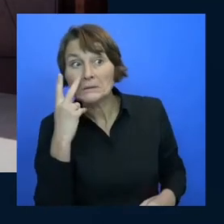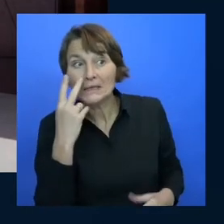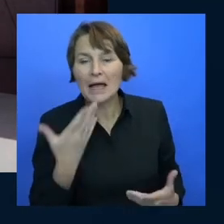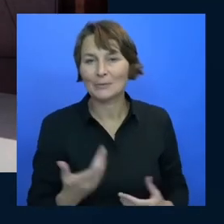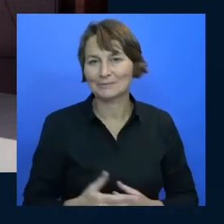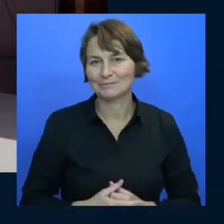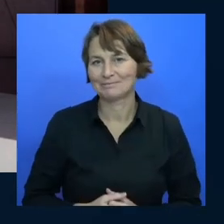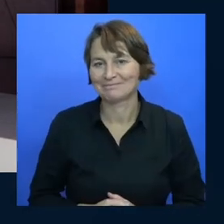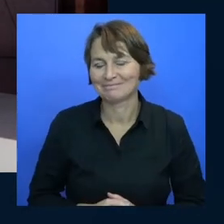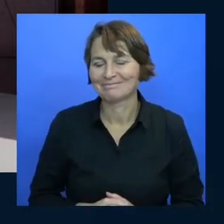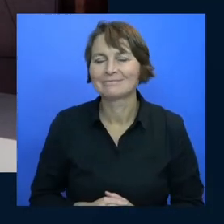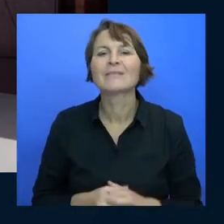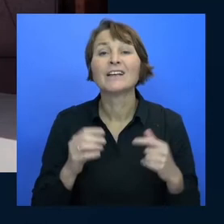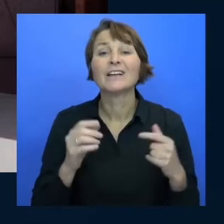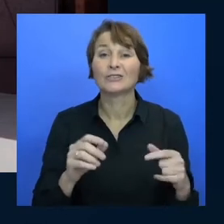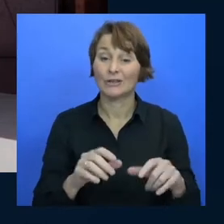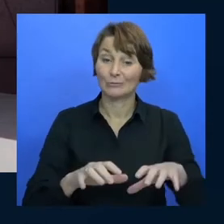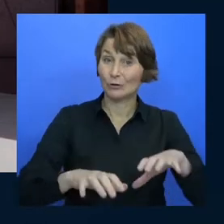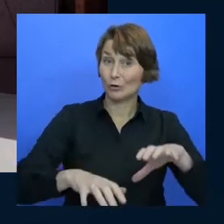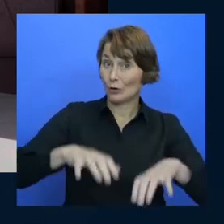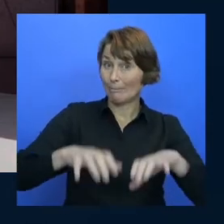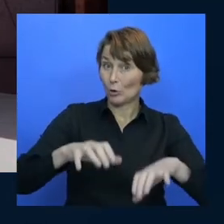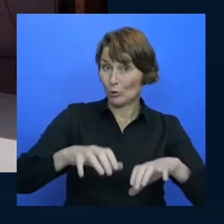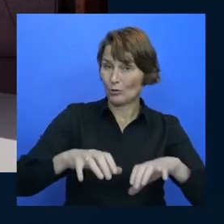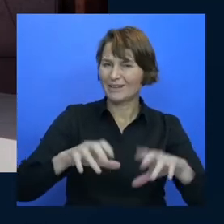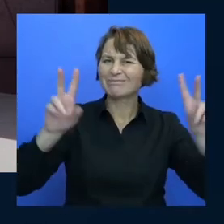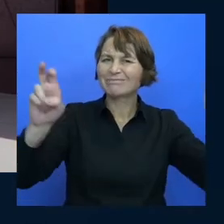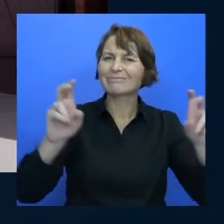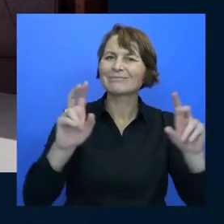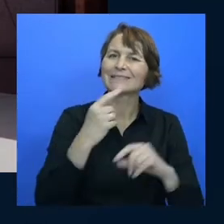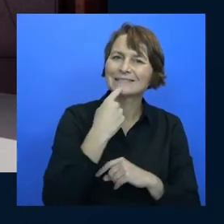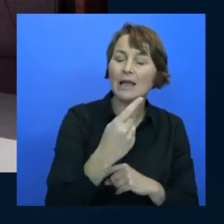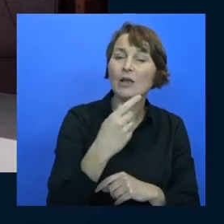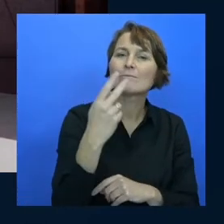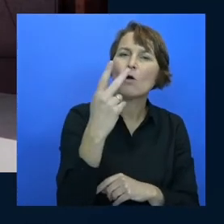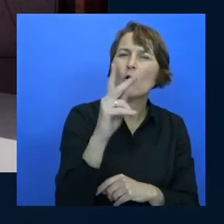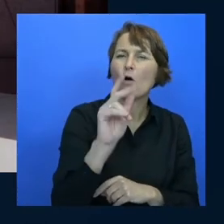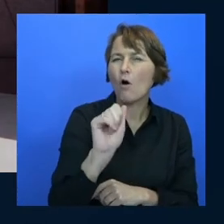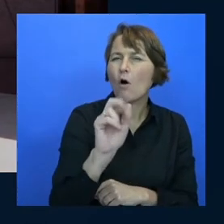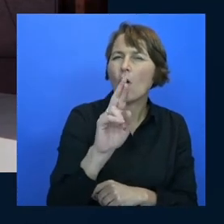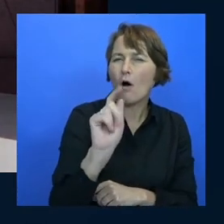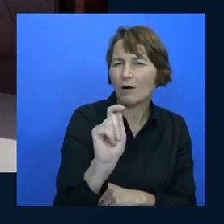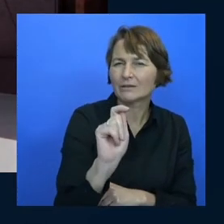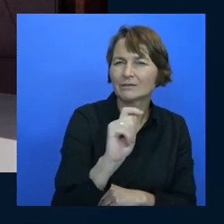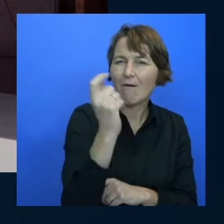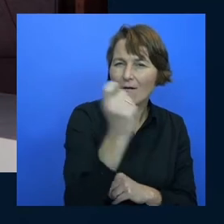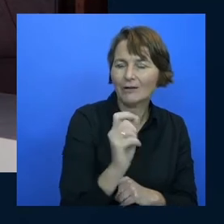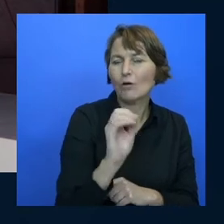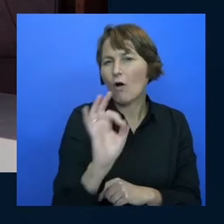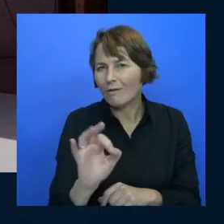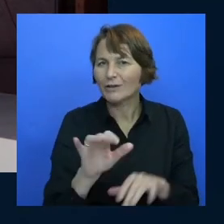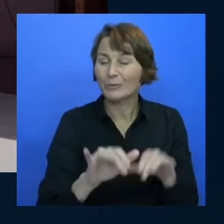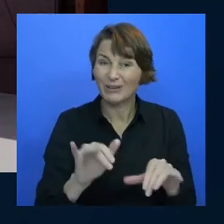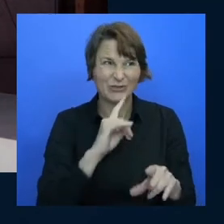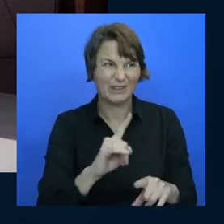computers is it a science or is it an art and you and I spoke about this a little bit earlier so I thought that while we